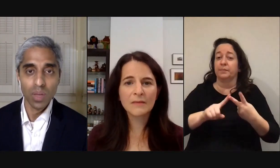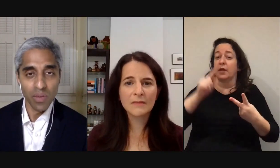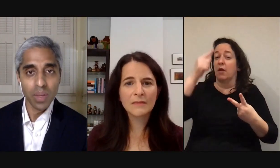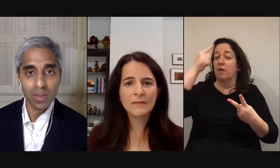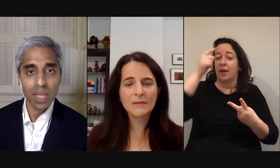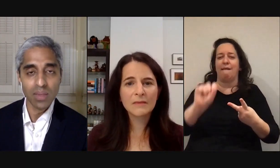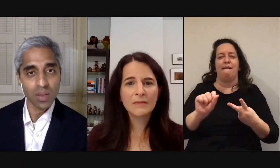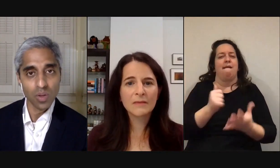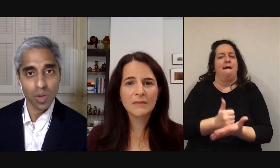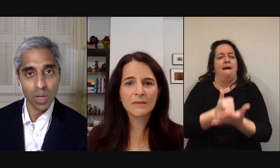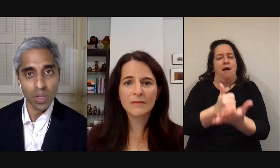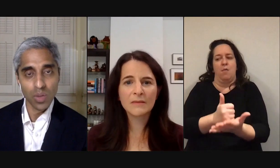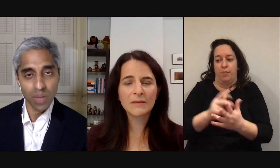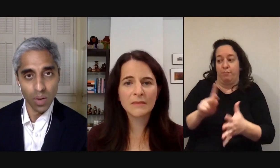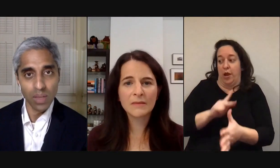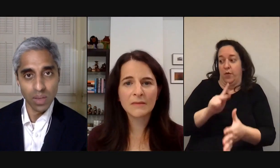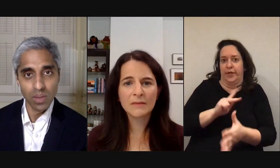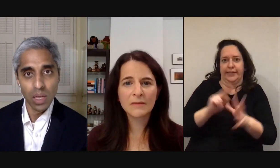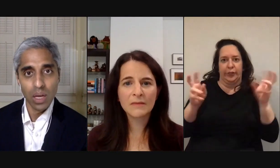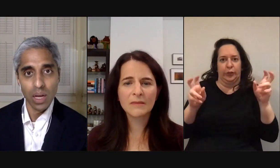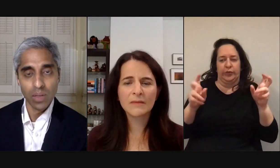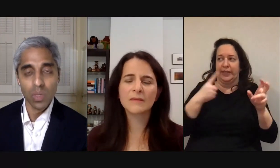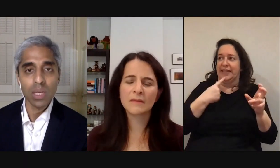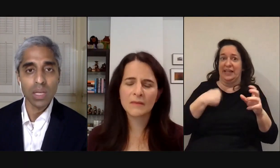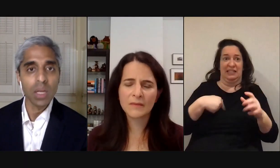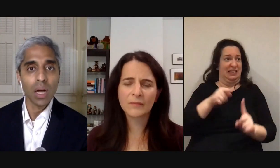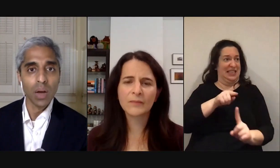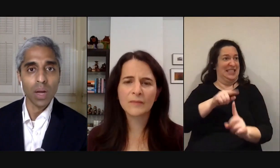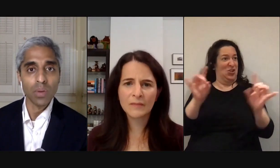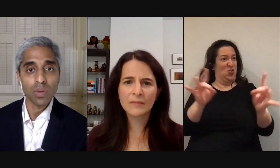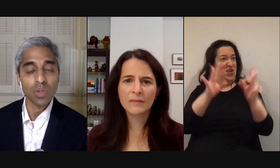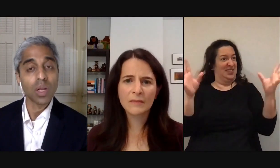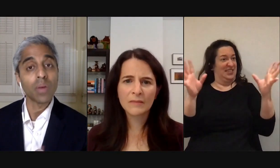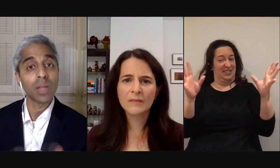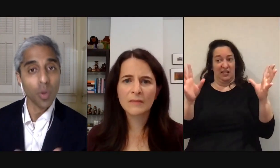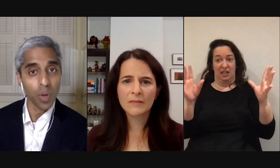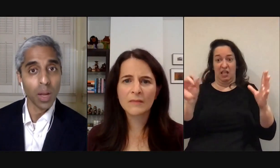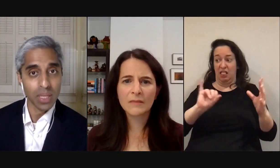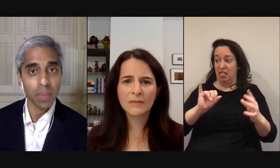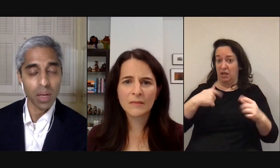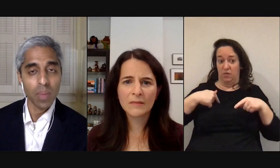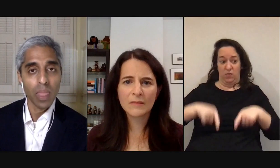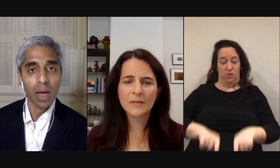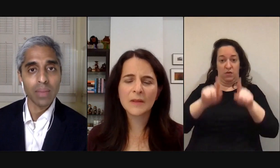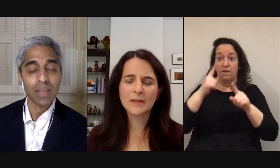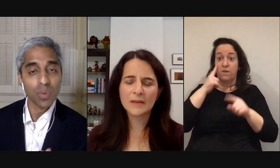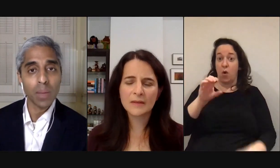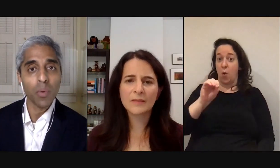when the government states that a certain issue is a crisis as we did when i was surgeon general around the opioid epidemic